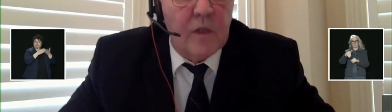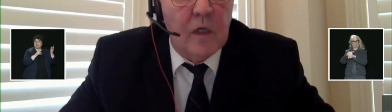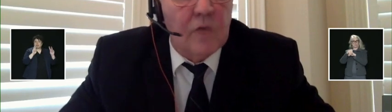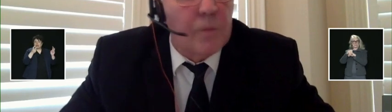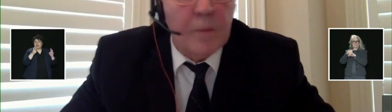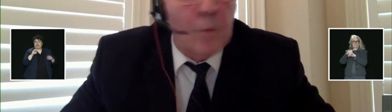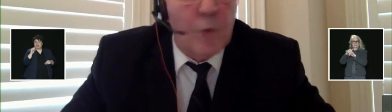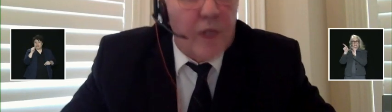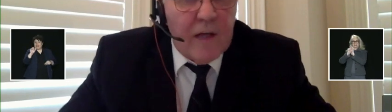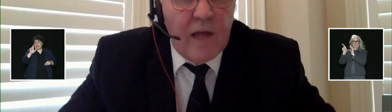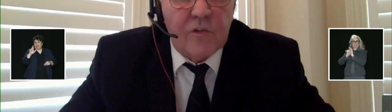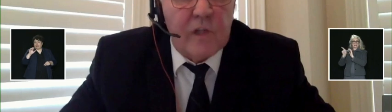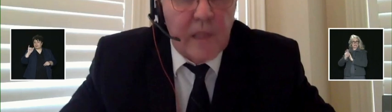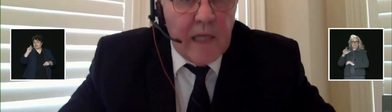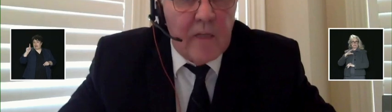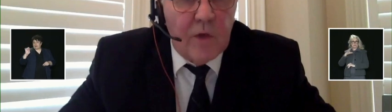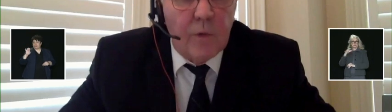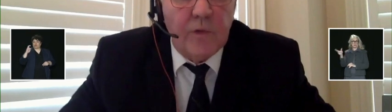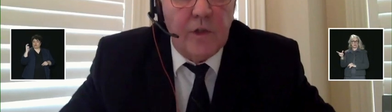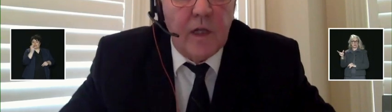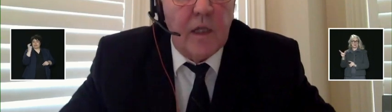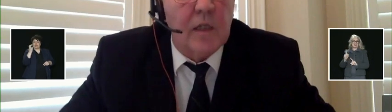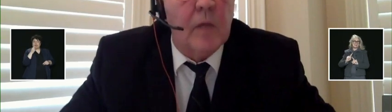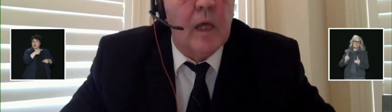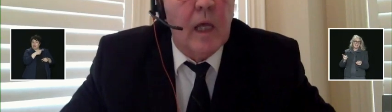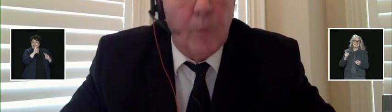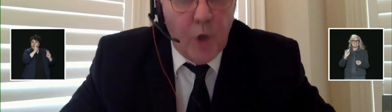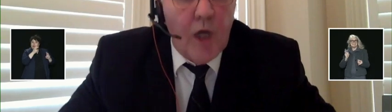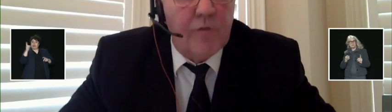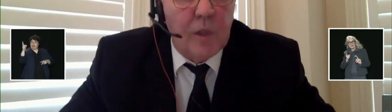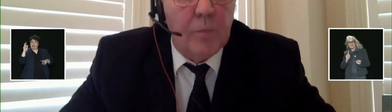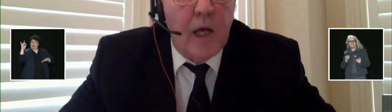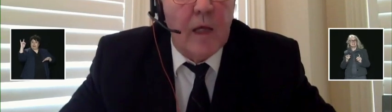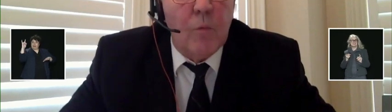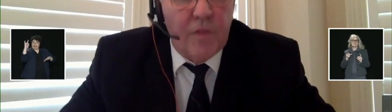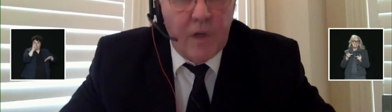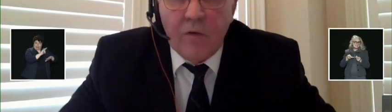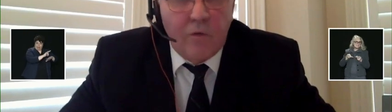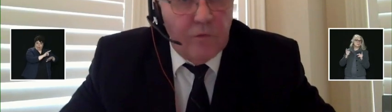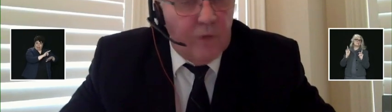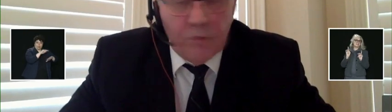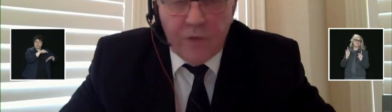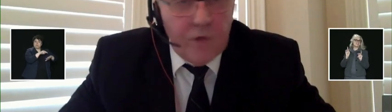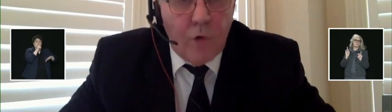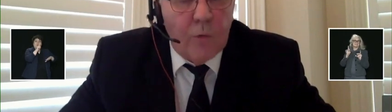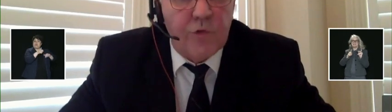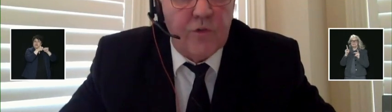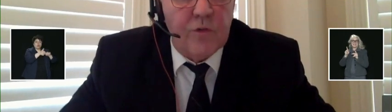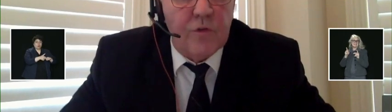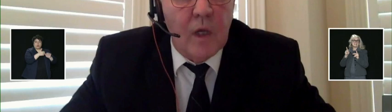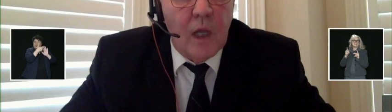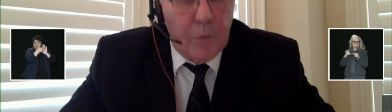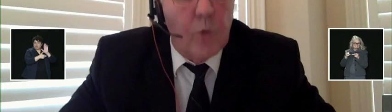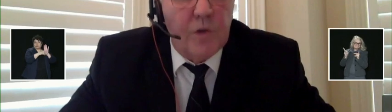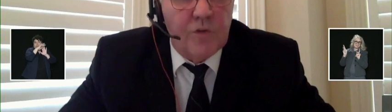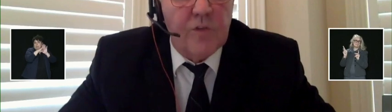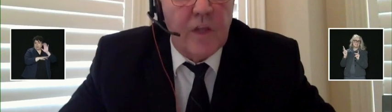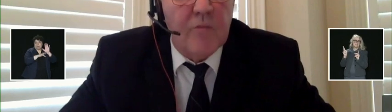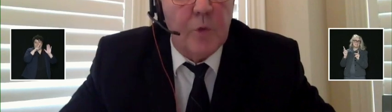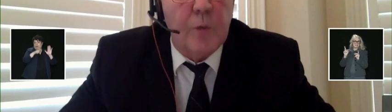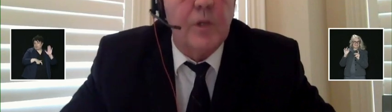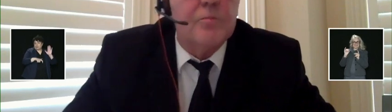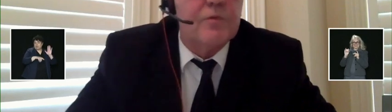airside transit. So people wouldn't have to actually land in the United Kingdom and would not have to comply with their very strong restrictions